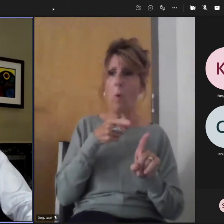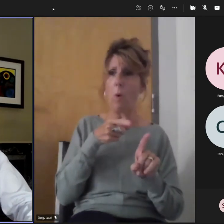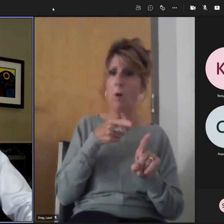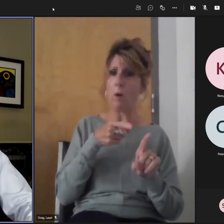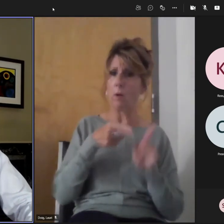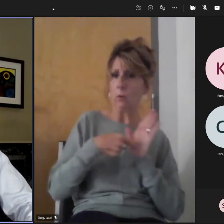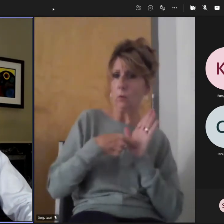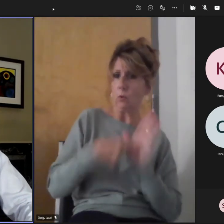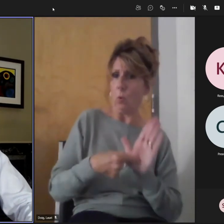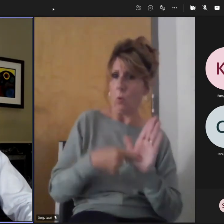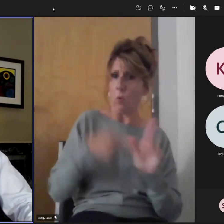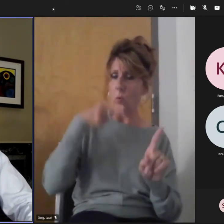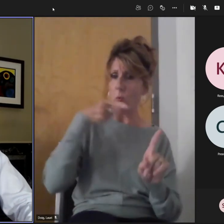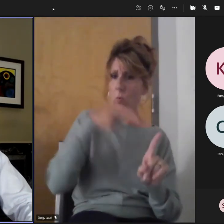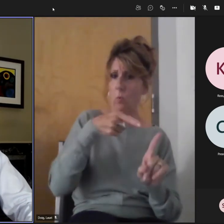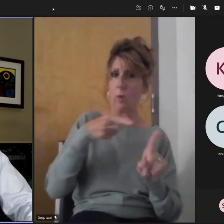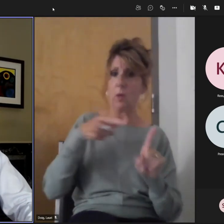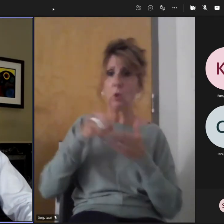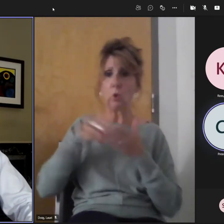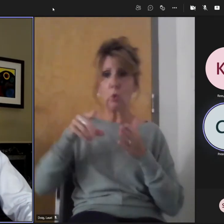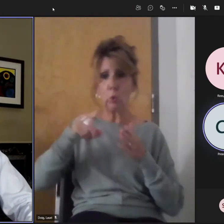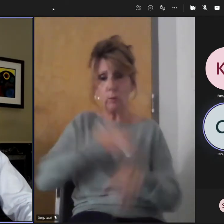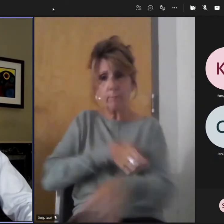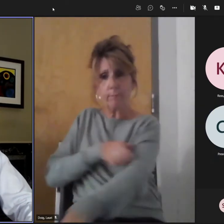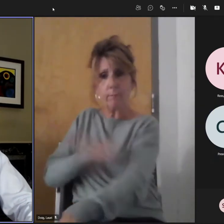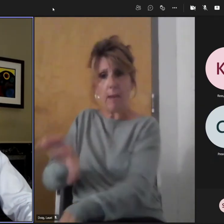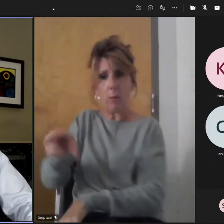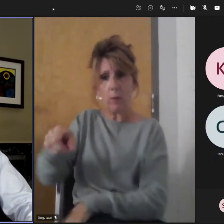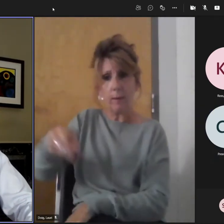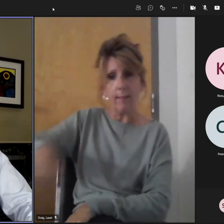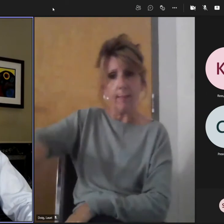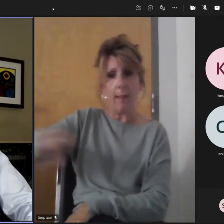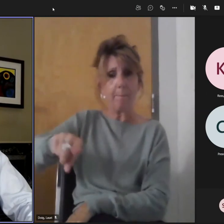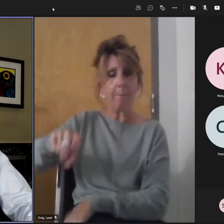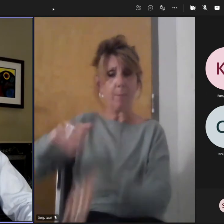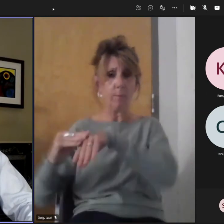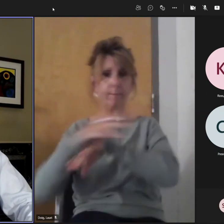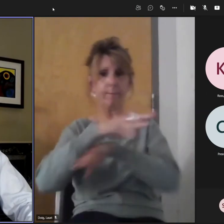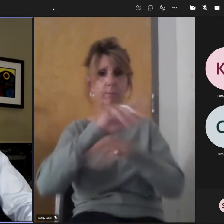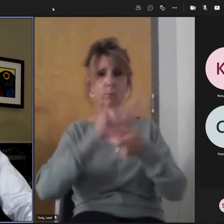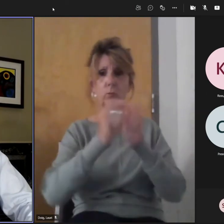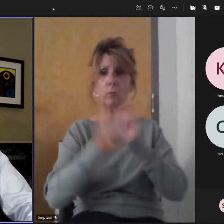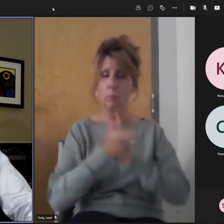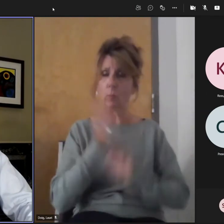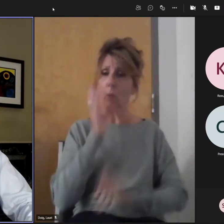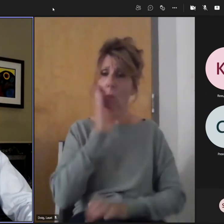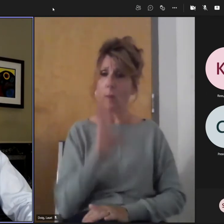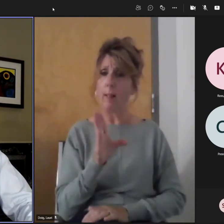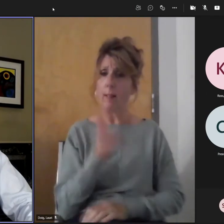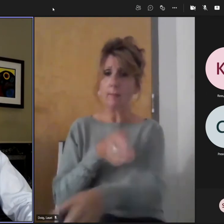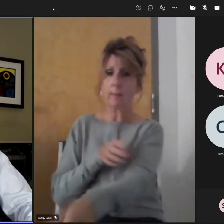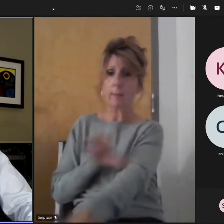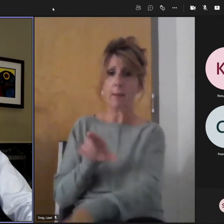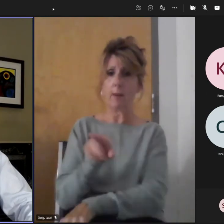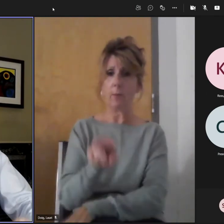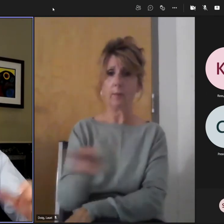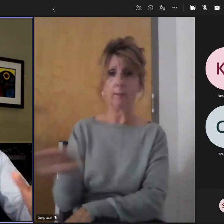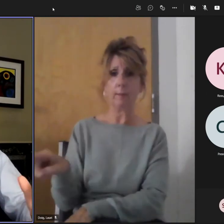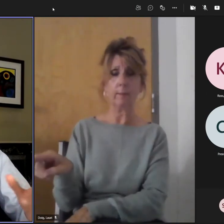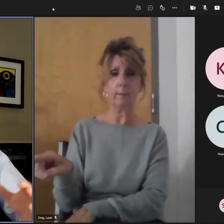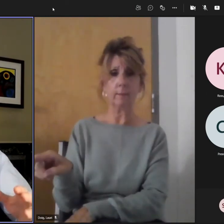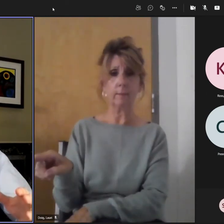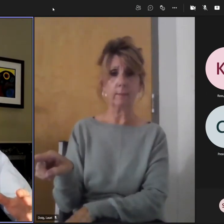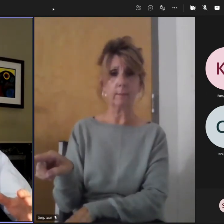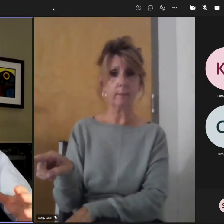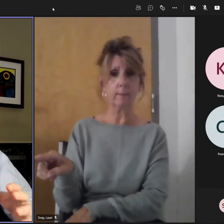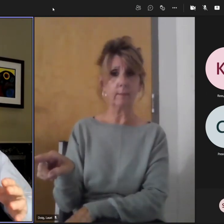is students as change makers. Students as, and this is the